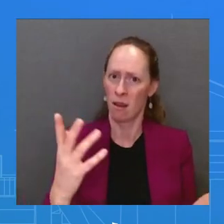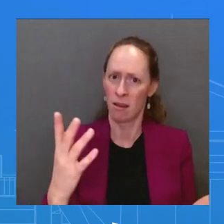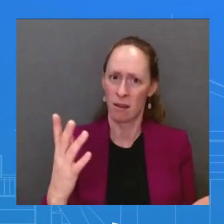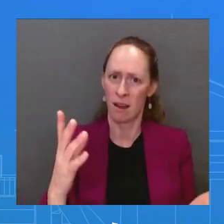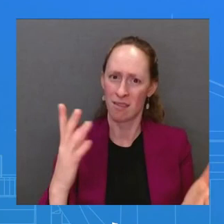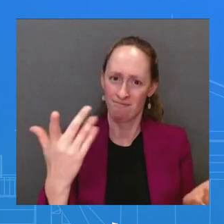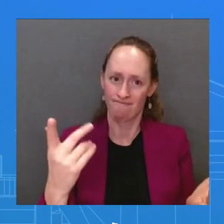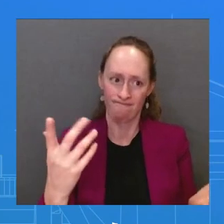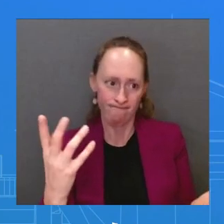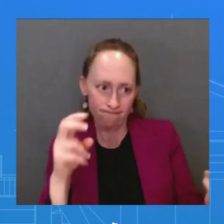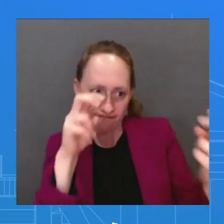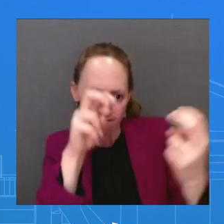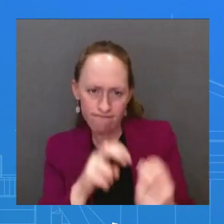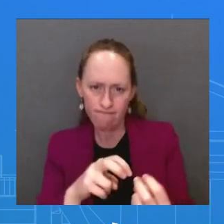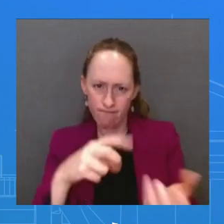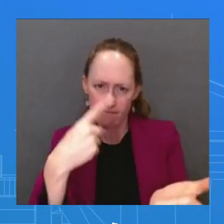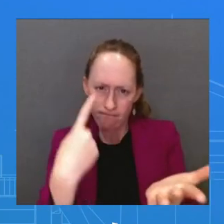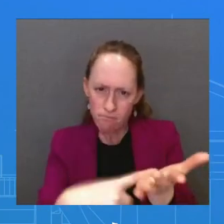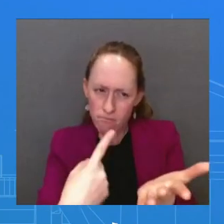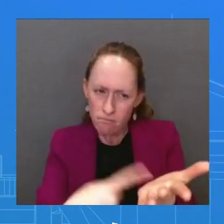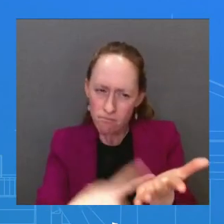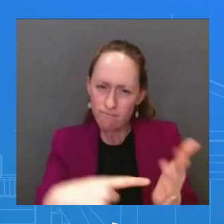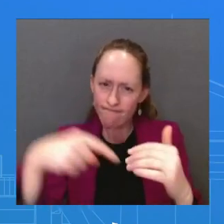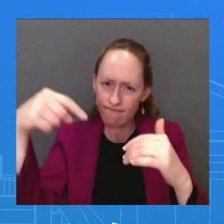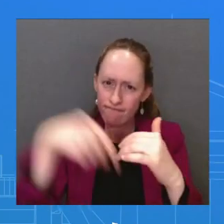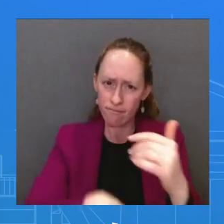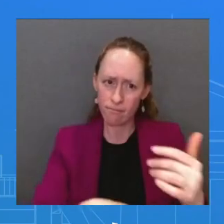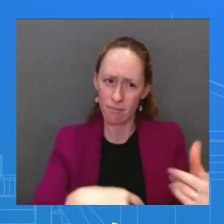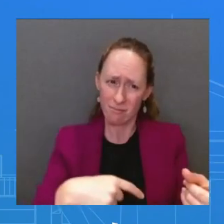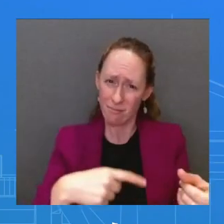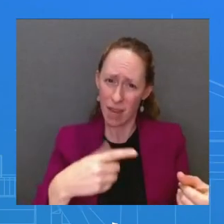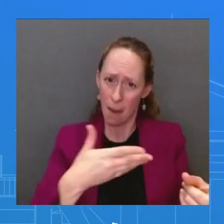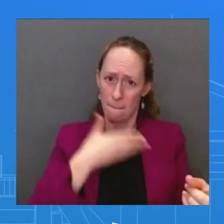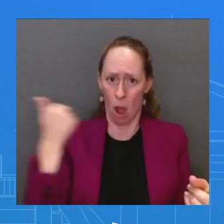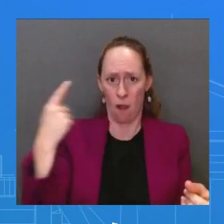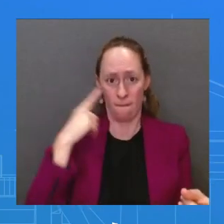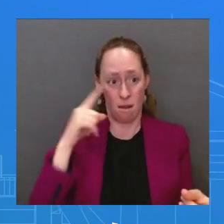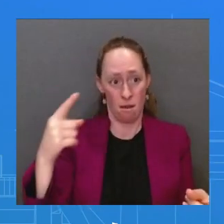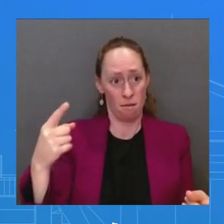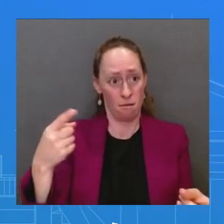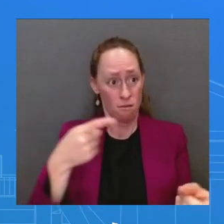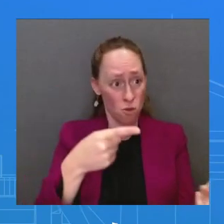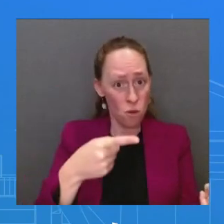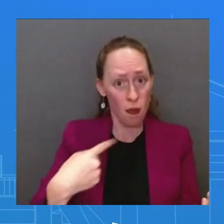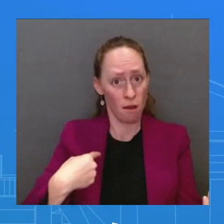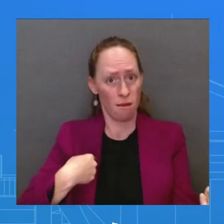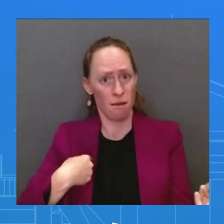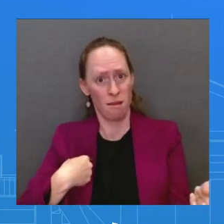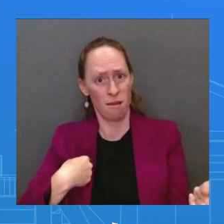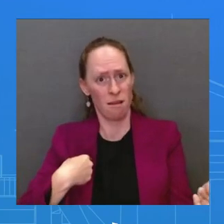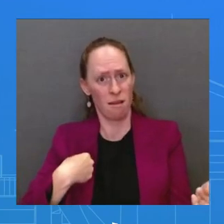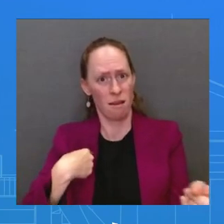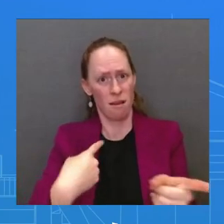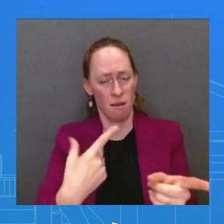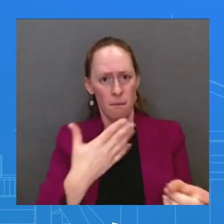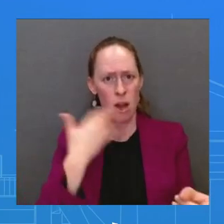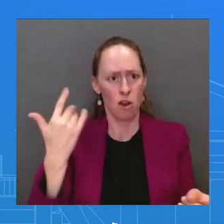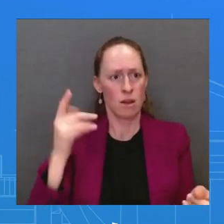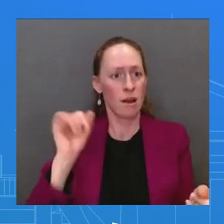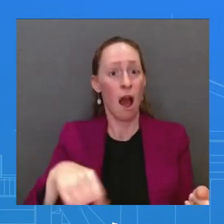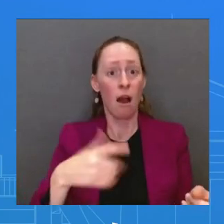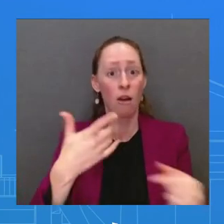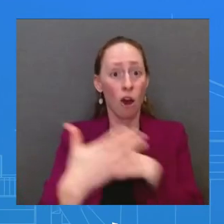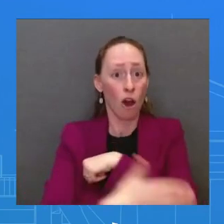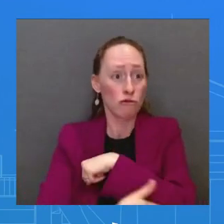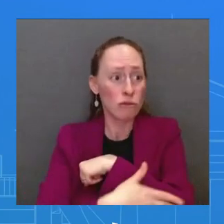American people and will deliver broader security, stability, and prosperity in the Indo-Pacific. But we also always